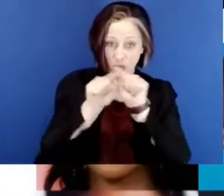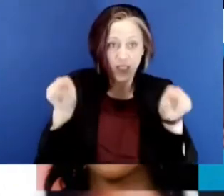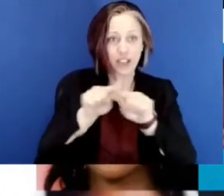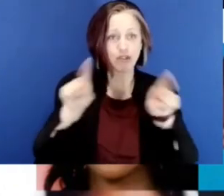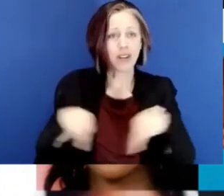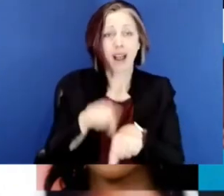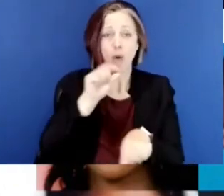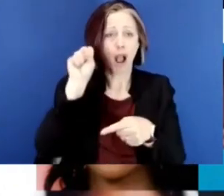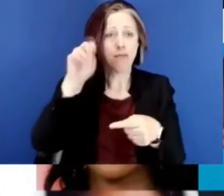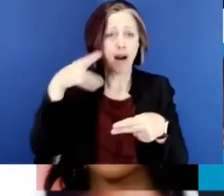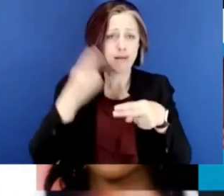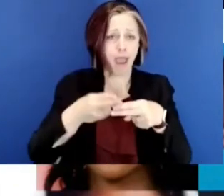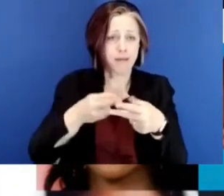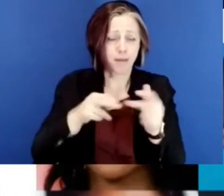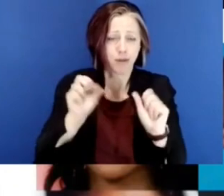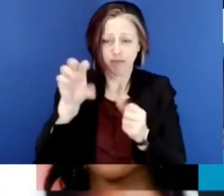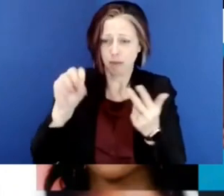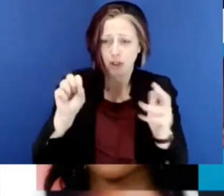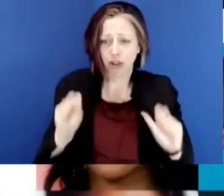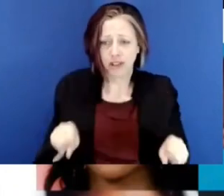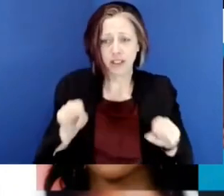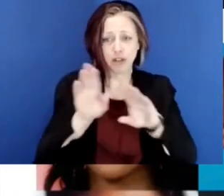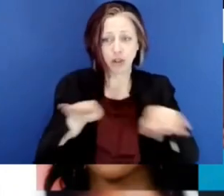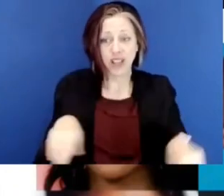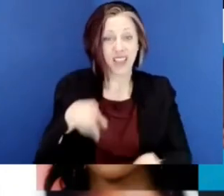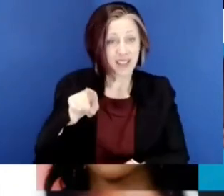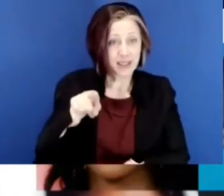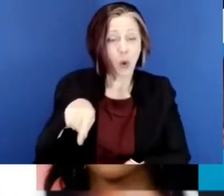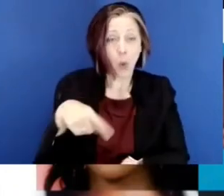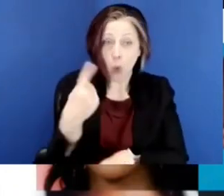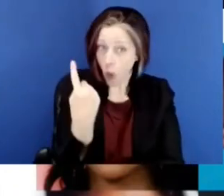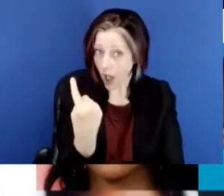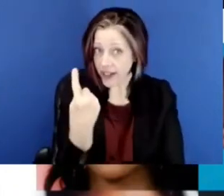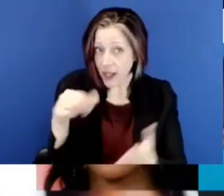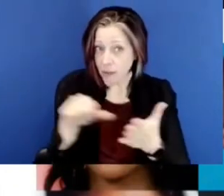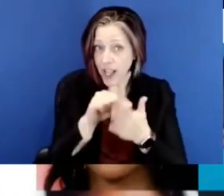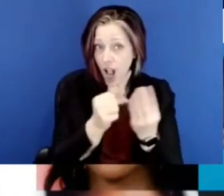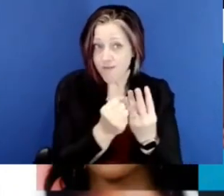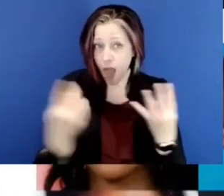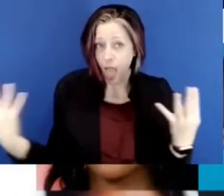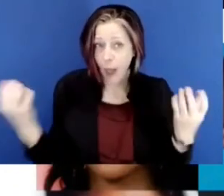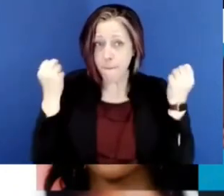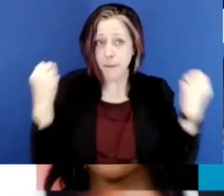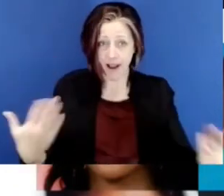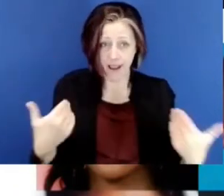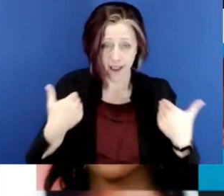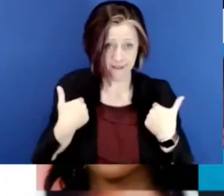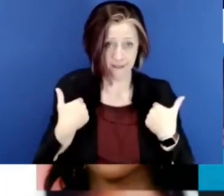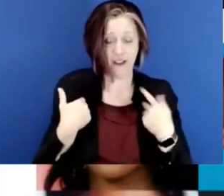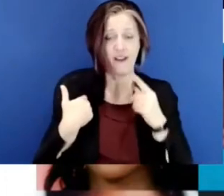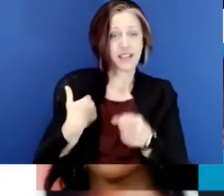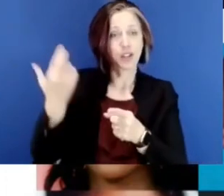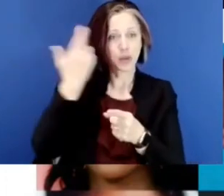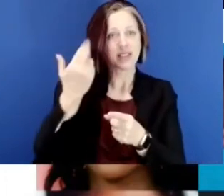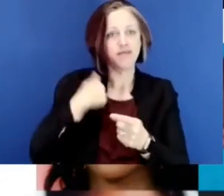like 2011, I'm sorry, 2005 and 2011. Um, this was the reason we started the